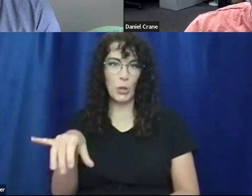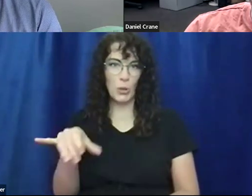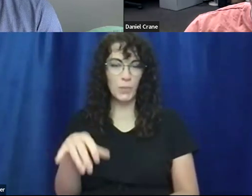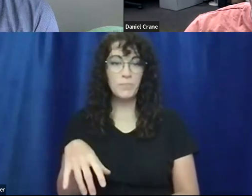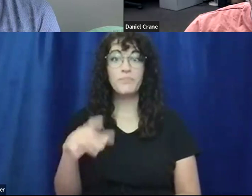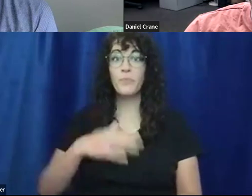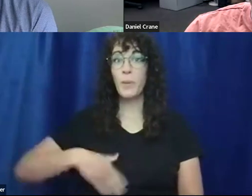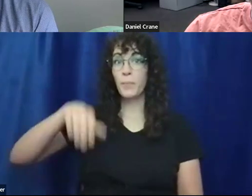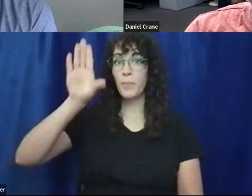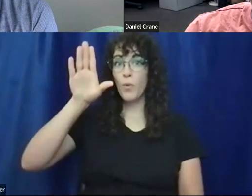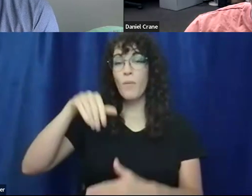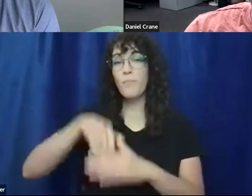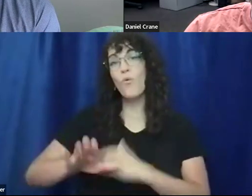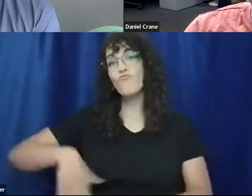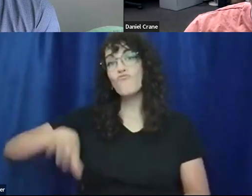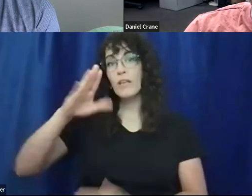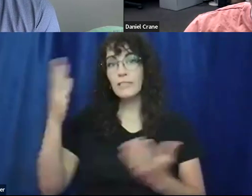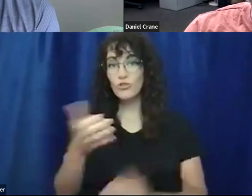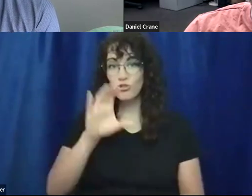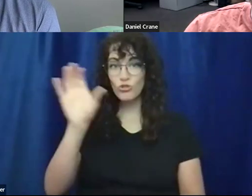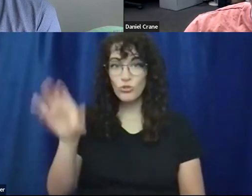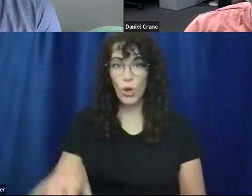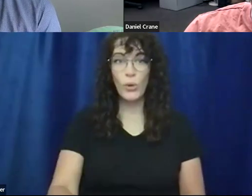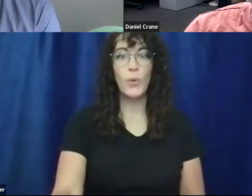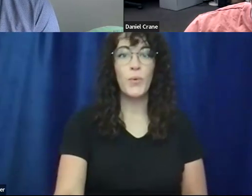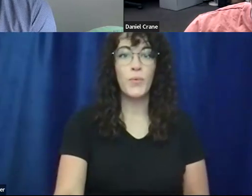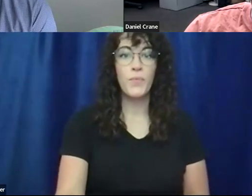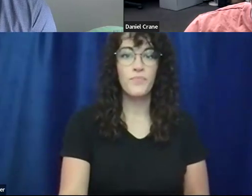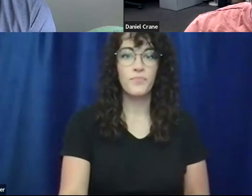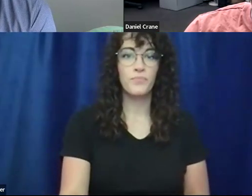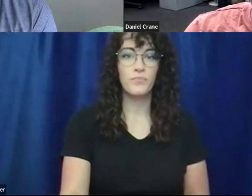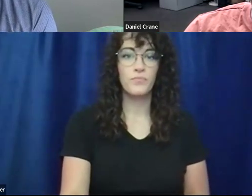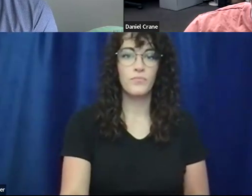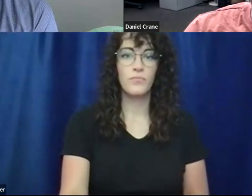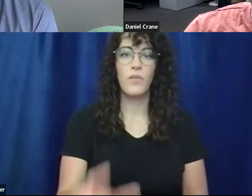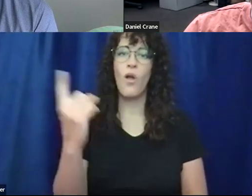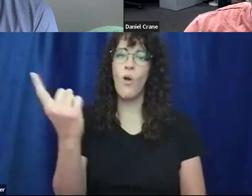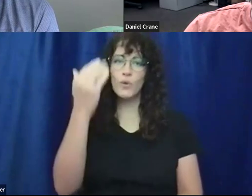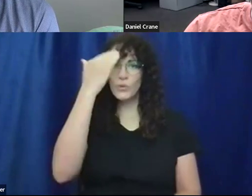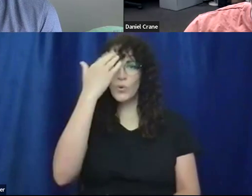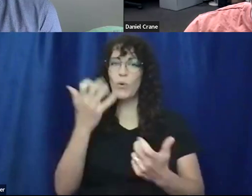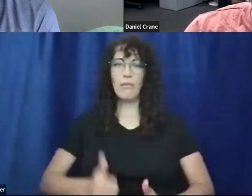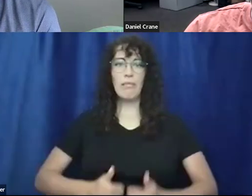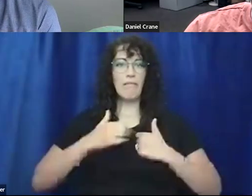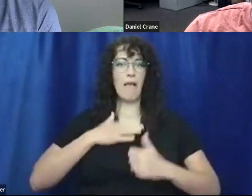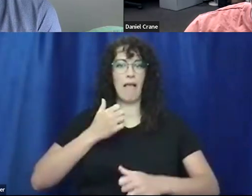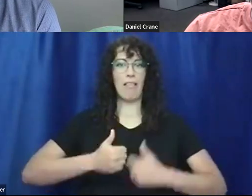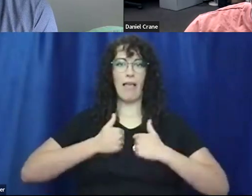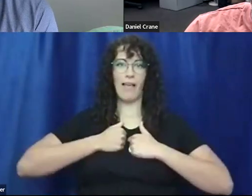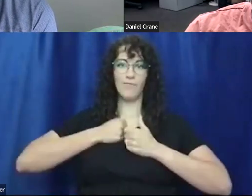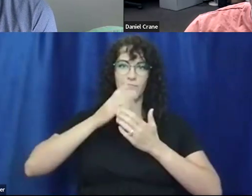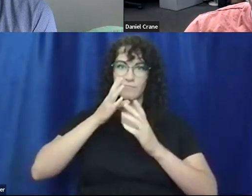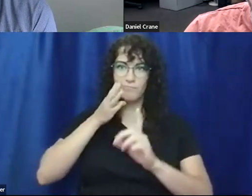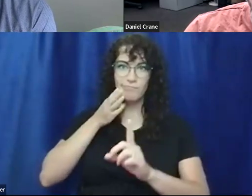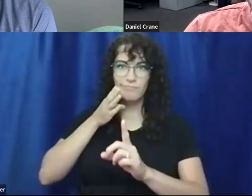born and raised here in Chicago, always knew I wanted to live my life in the arts. didn't really know exactly how that was going to